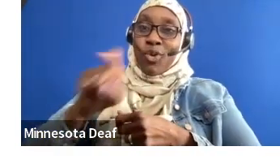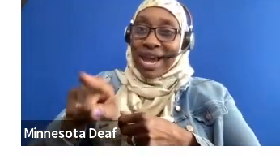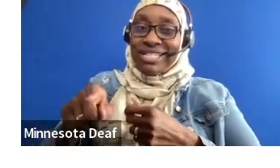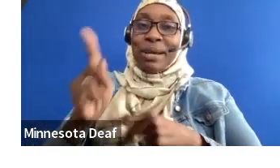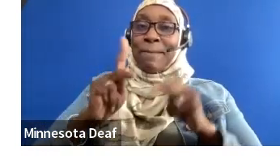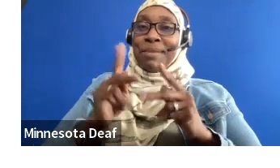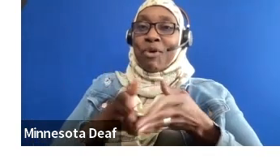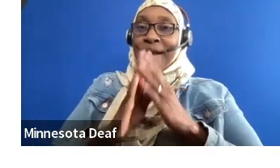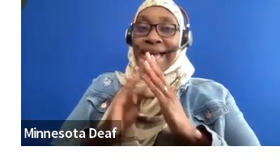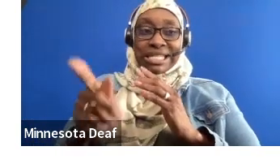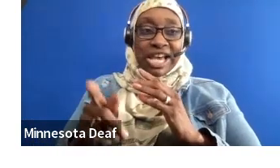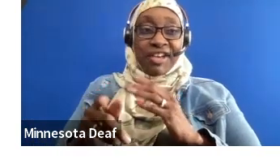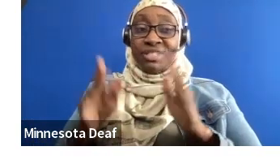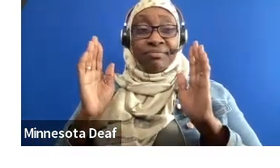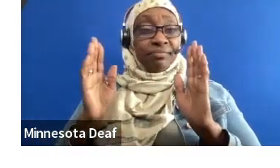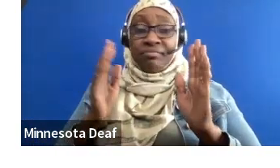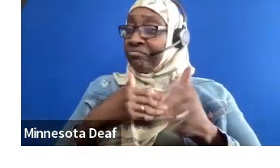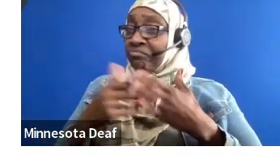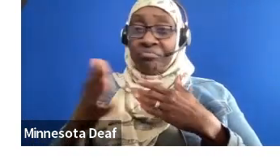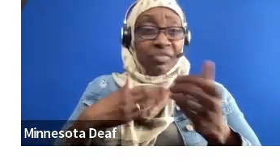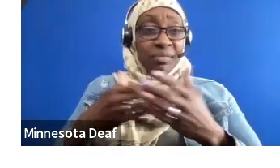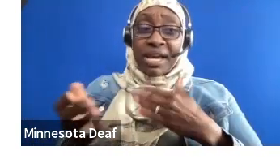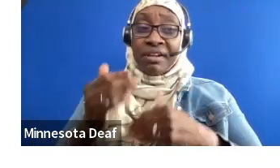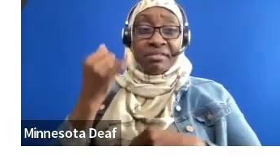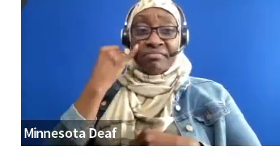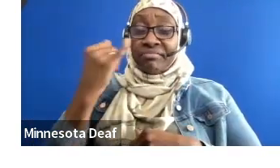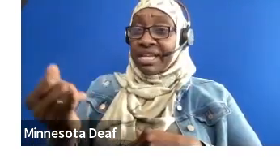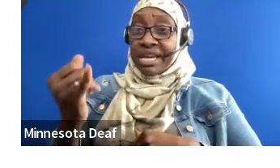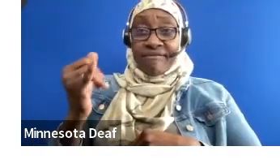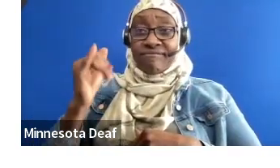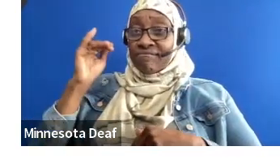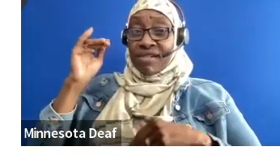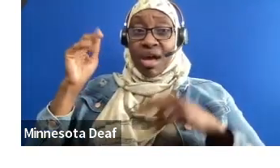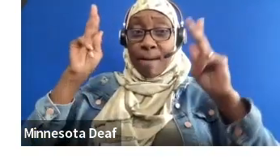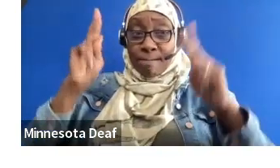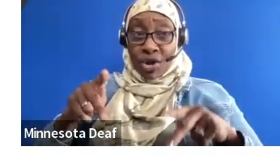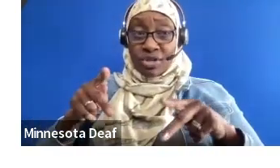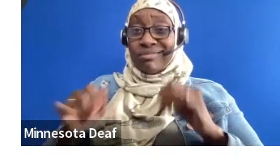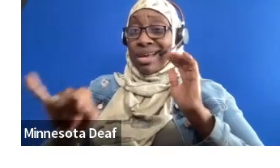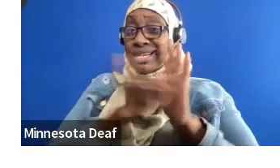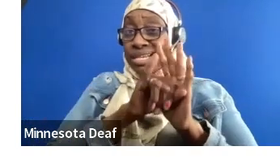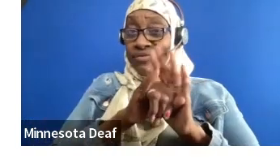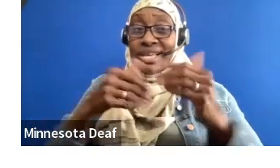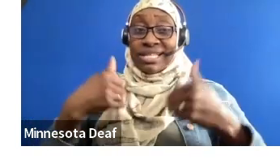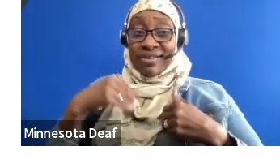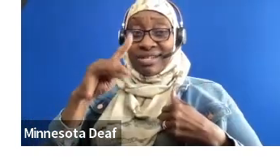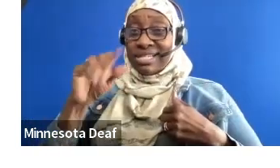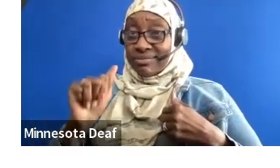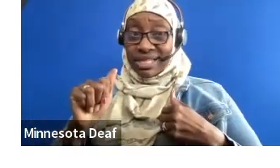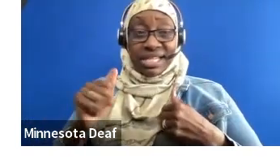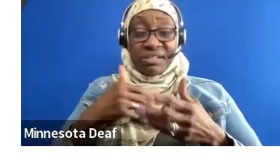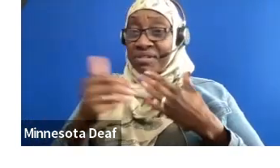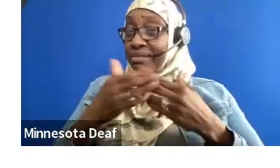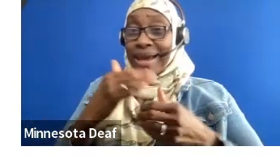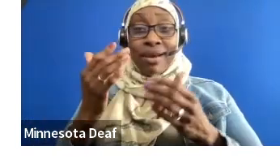official diagnoses. If a youth identifies or, you know, connects with having a disability, they can join our program. We